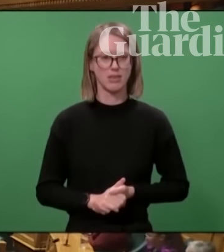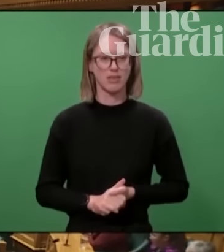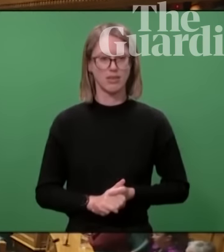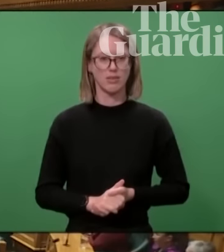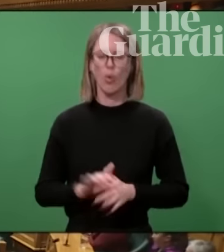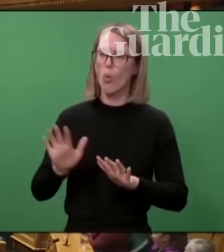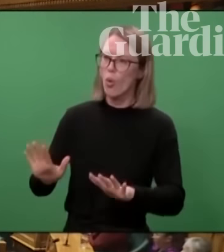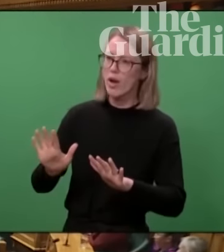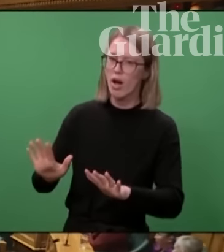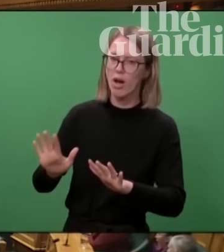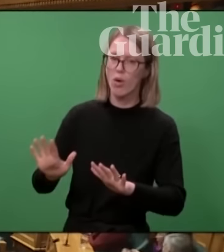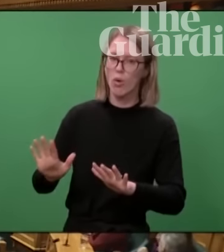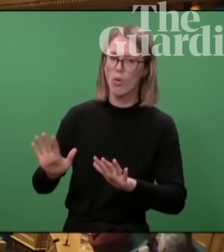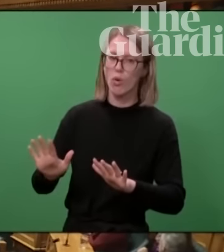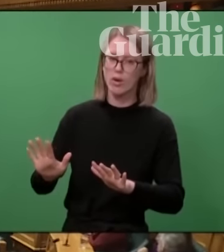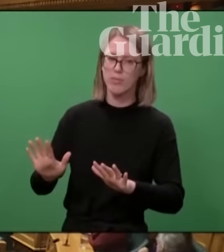Order. Order.